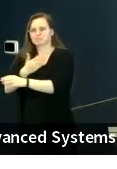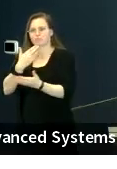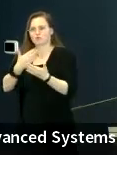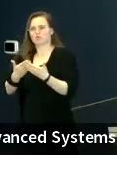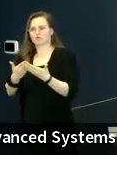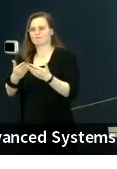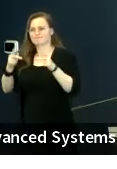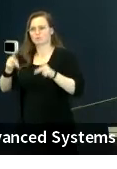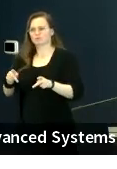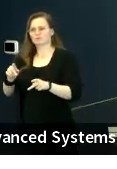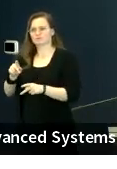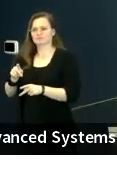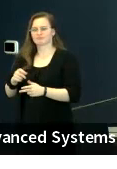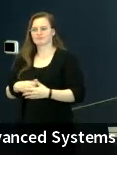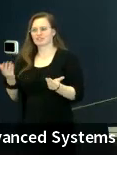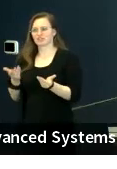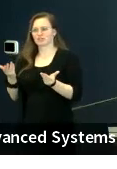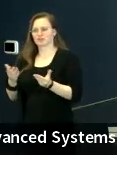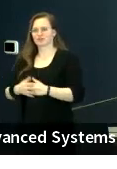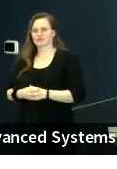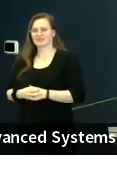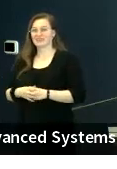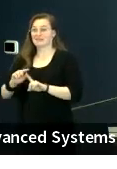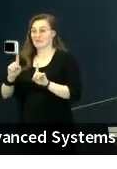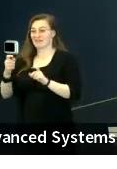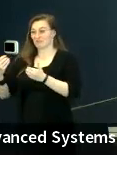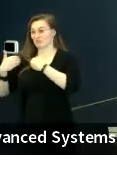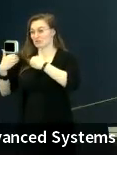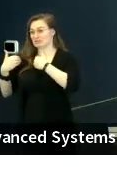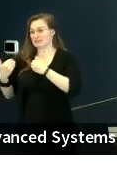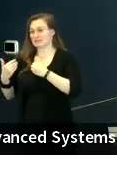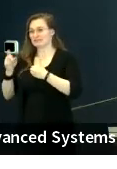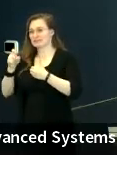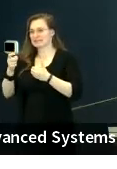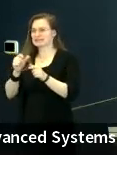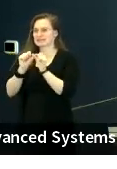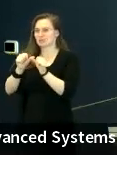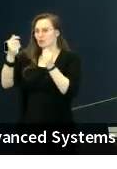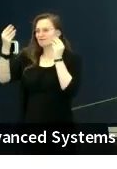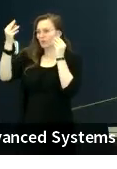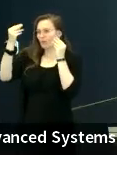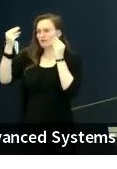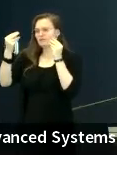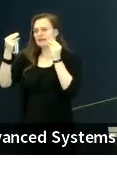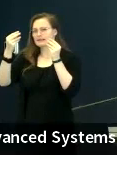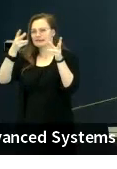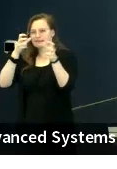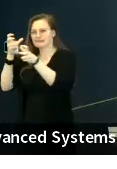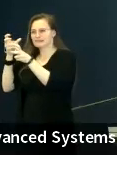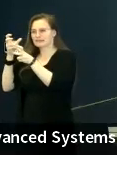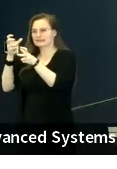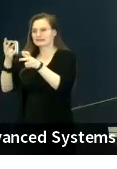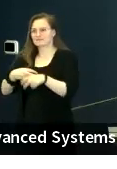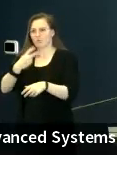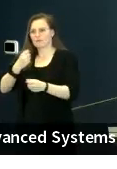with that involves responsibility to be informed, to speak up, and to be kind,